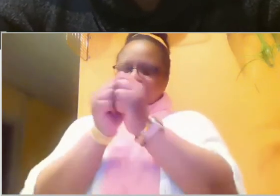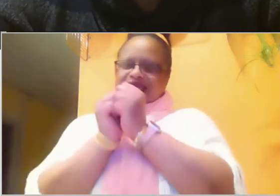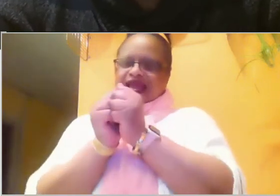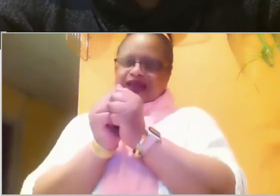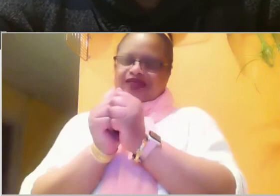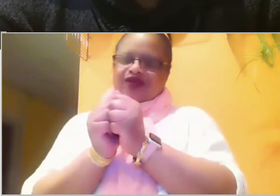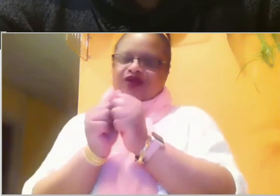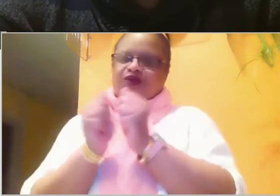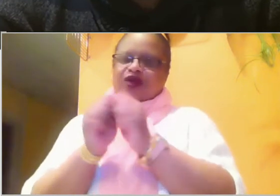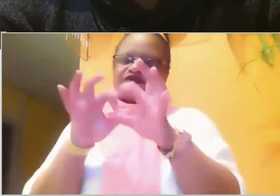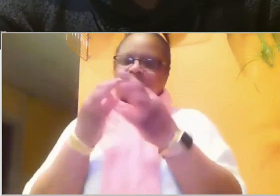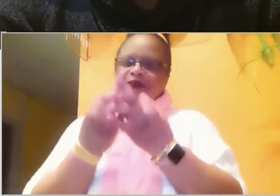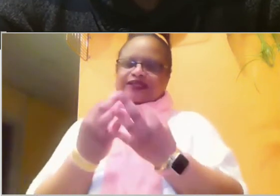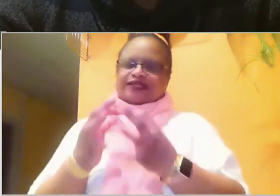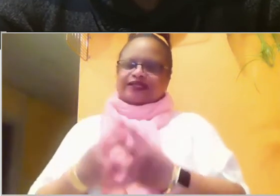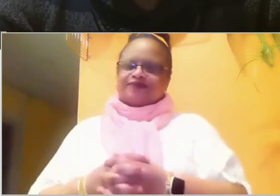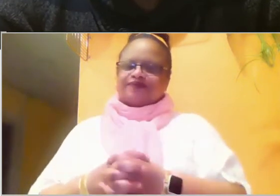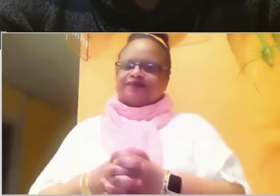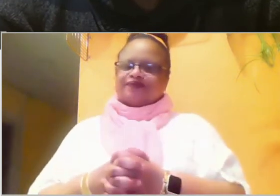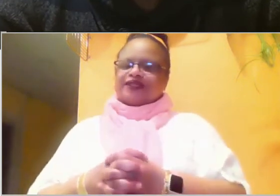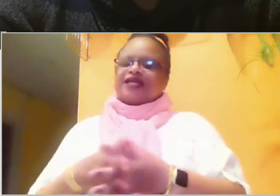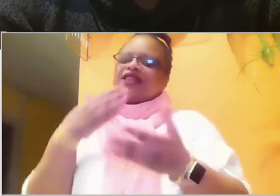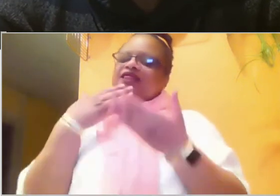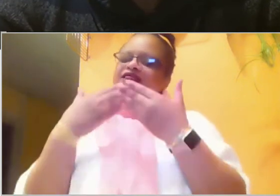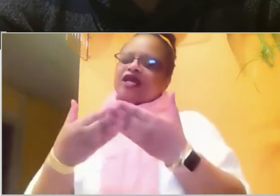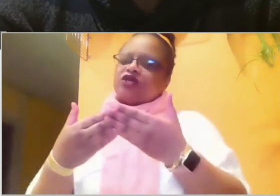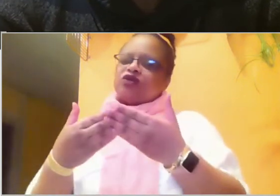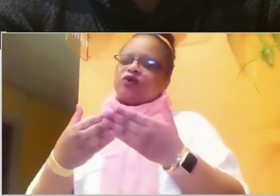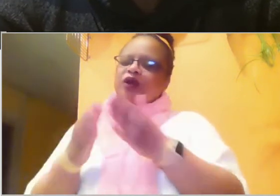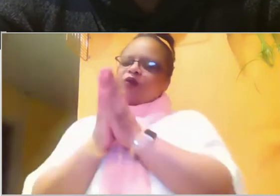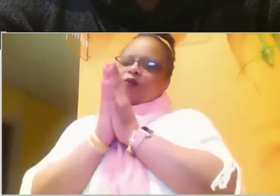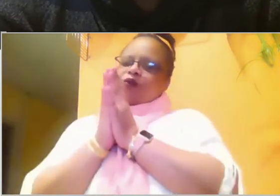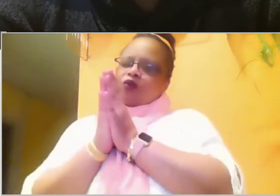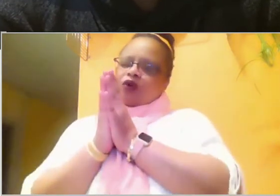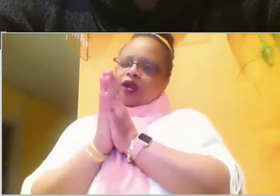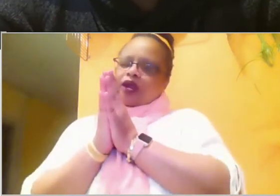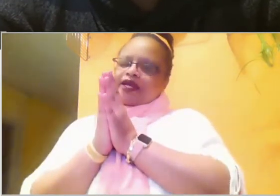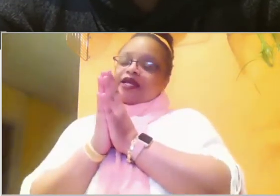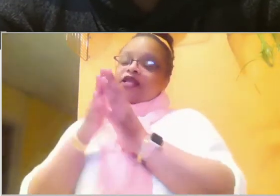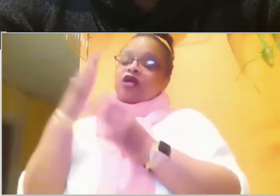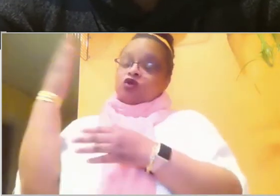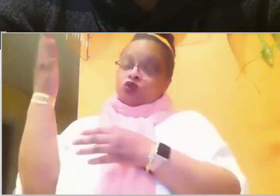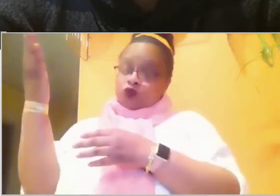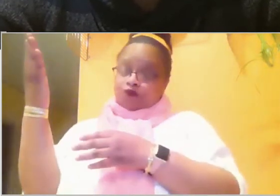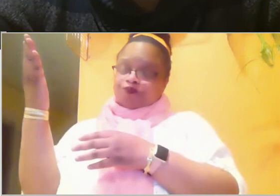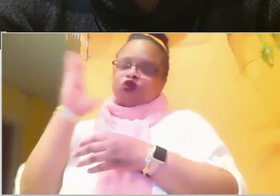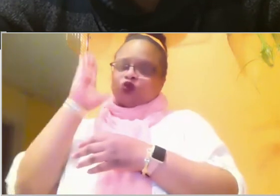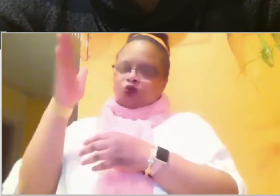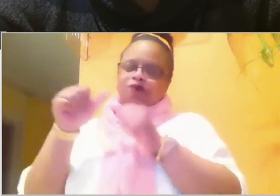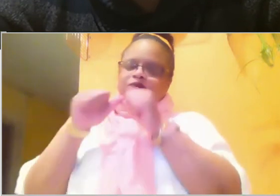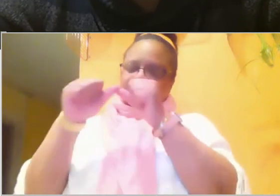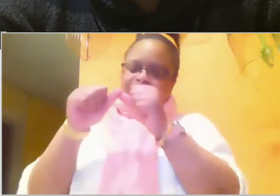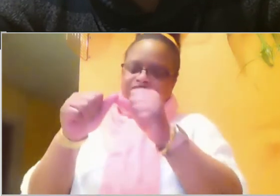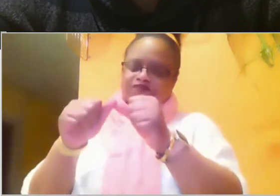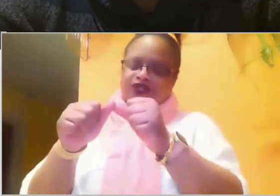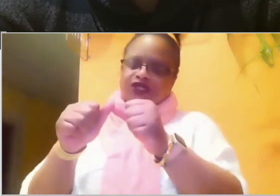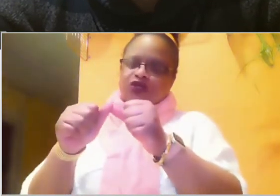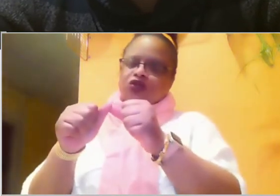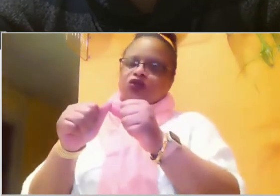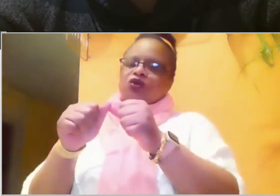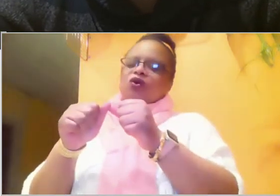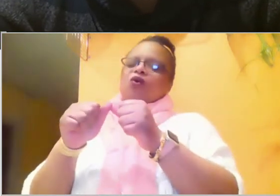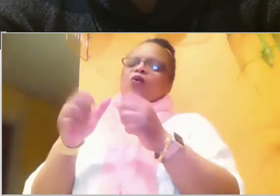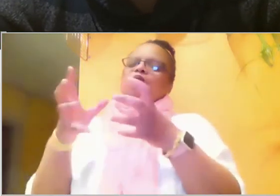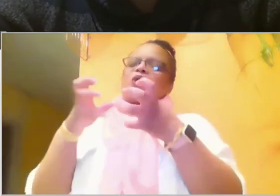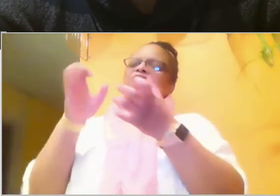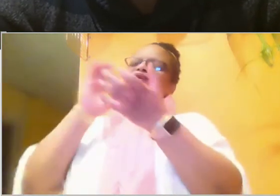families. We just thank you, Lord, and pray, Father, that you would just continue to be lifted up in every area